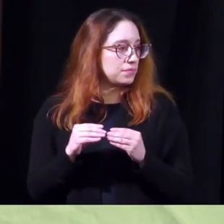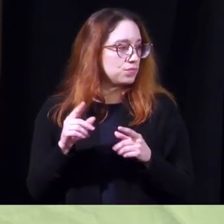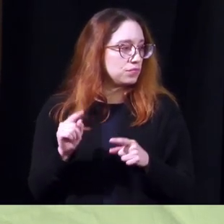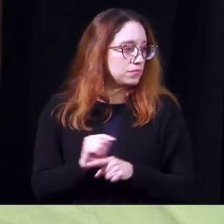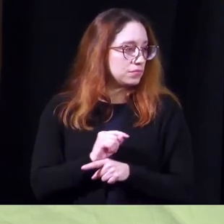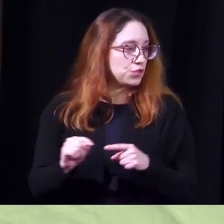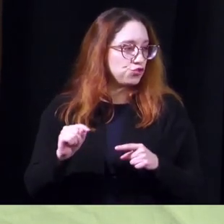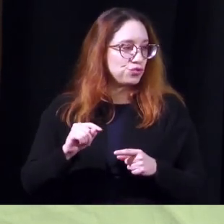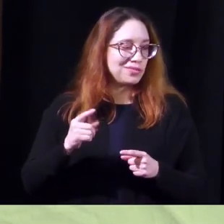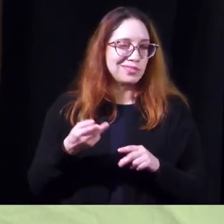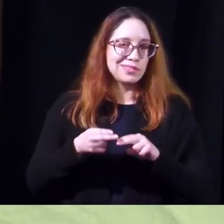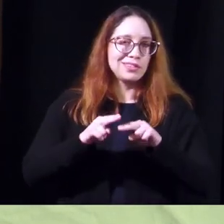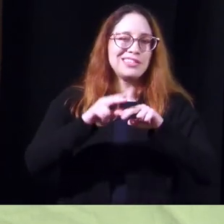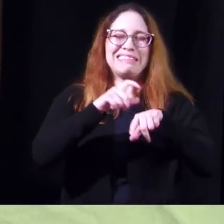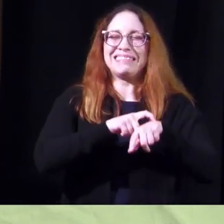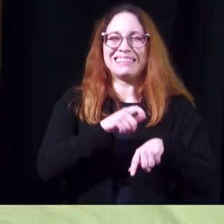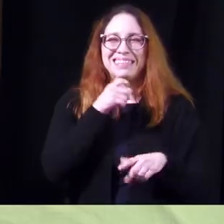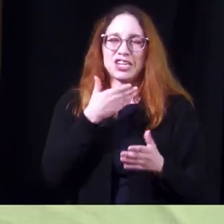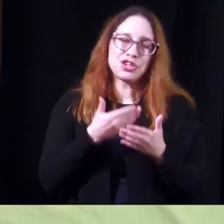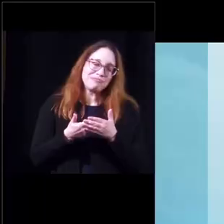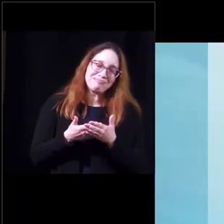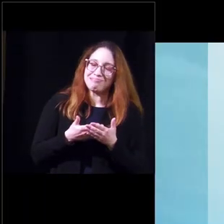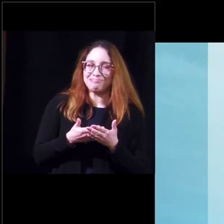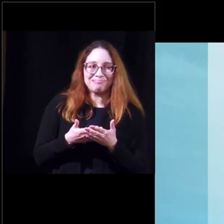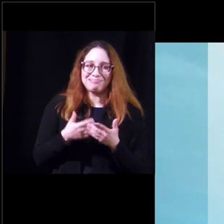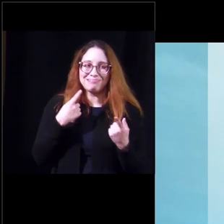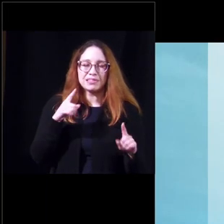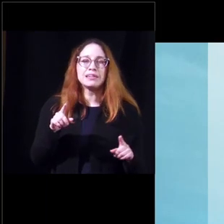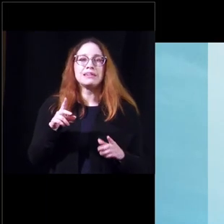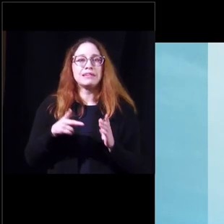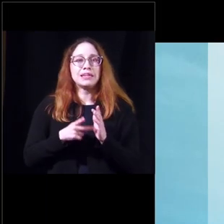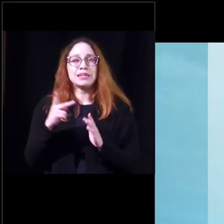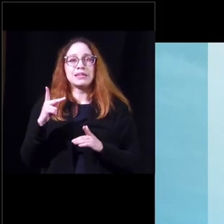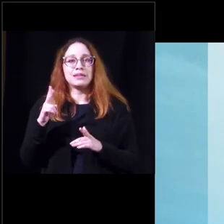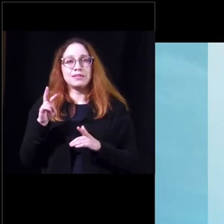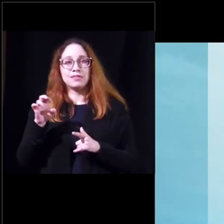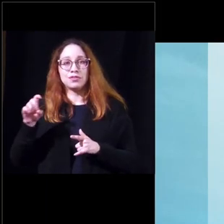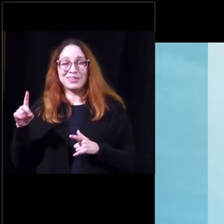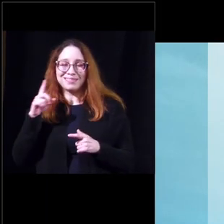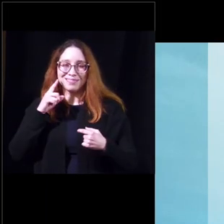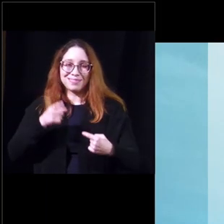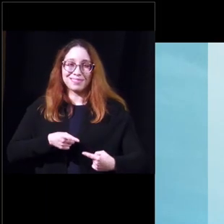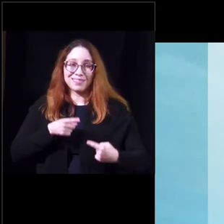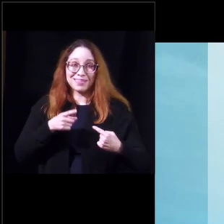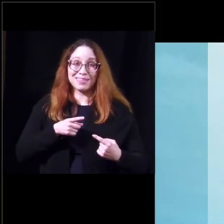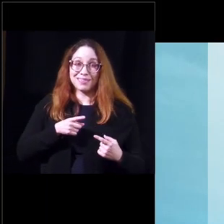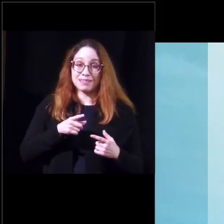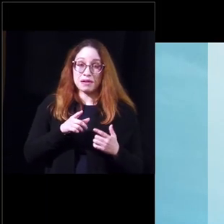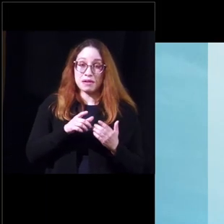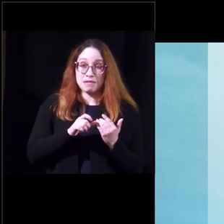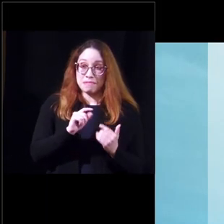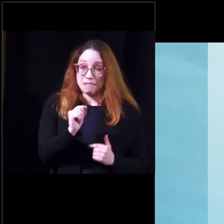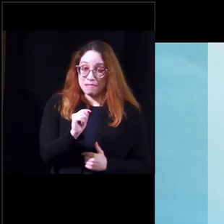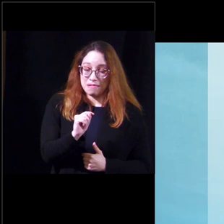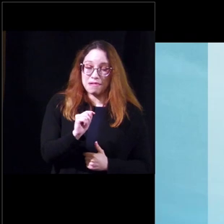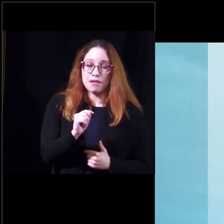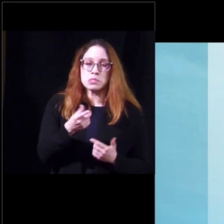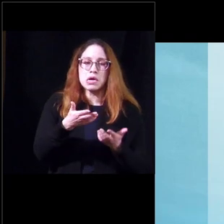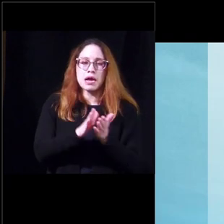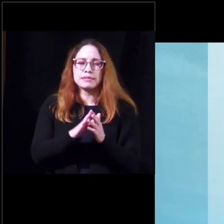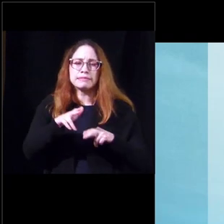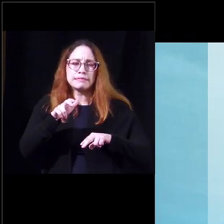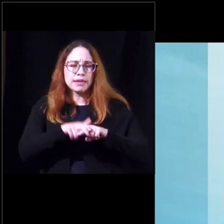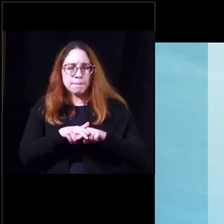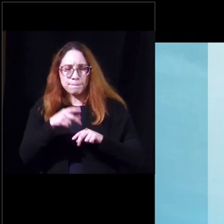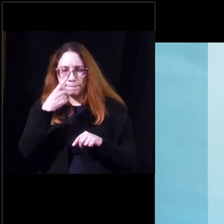between voiding really doesn't work that well i'm afraid double voiding is for patients that have difficulty emptying their bladder we ask them to sit down